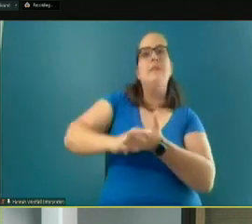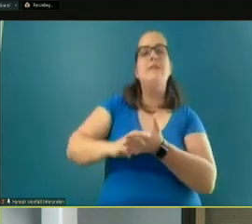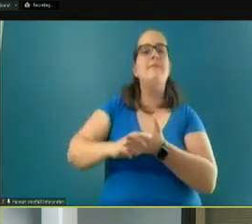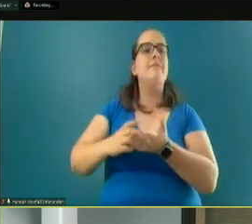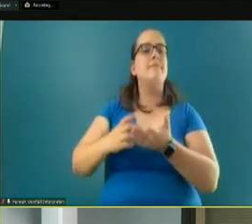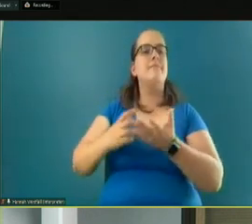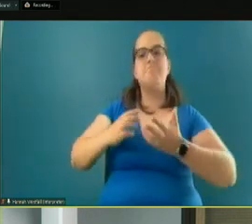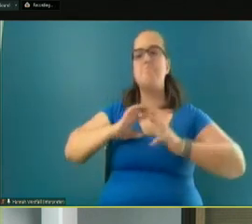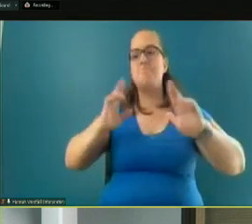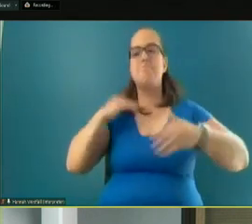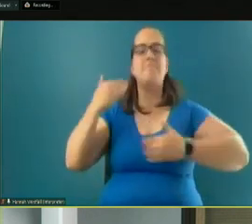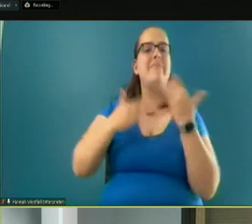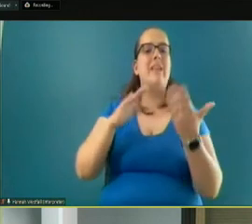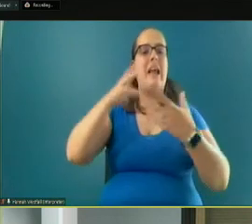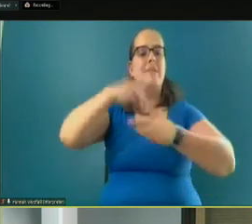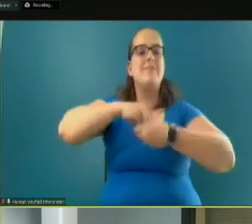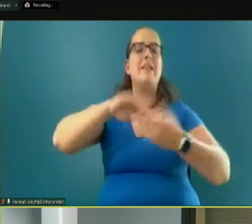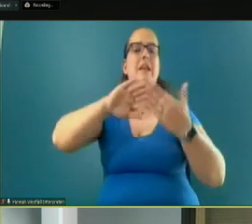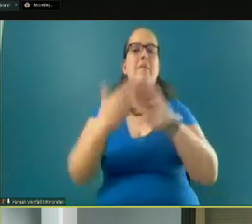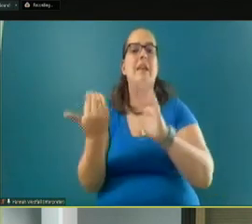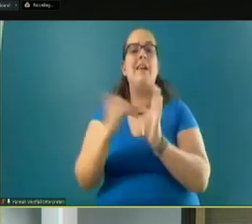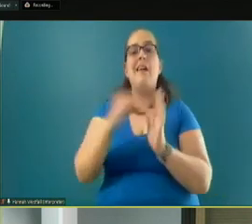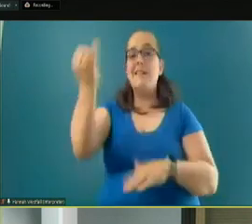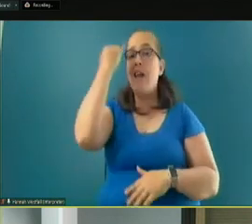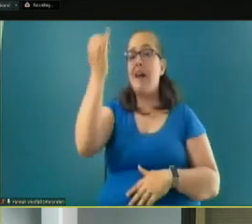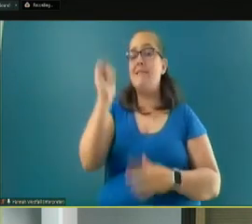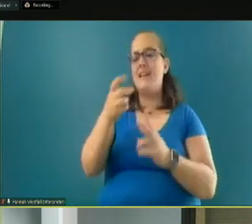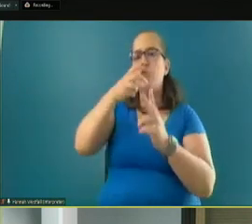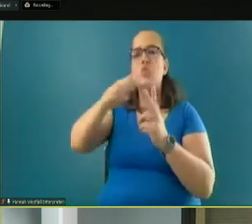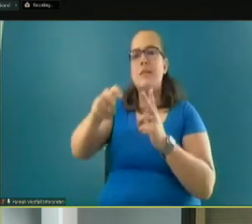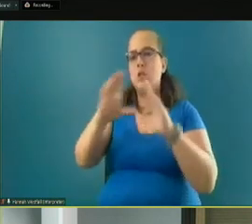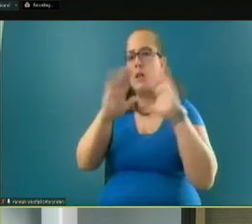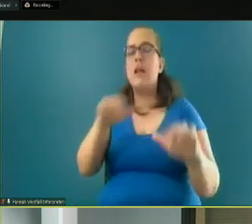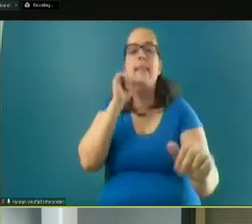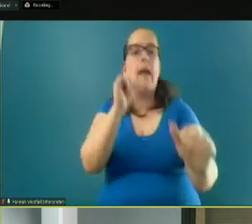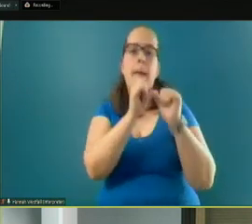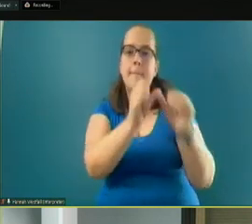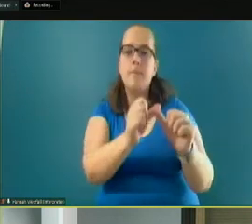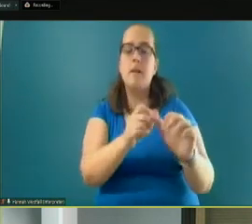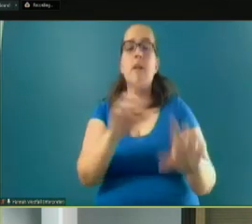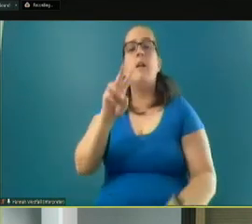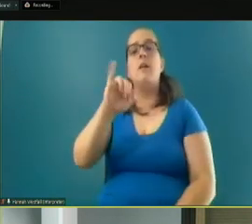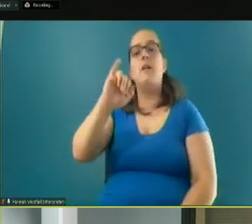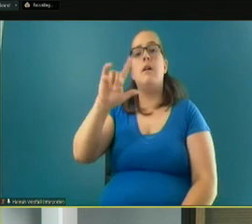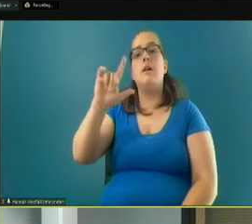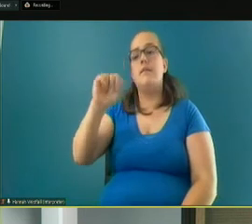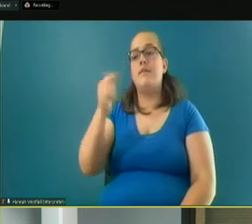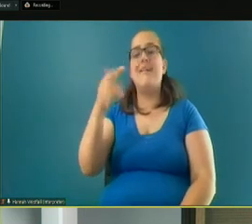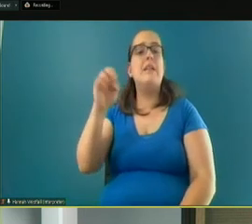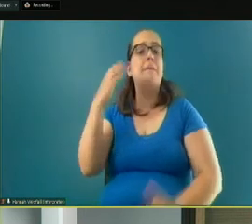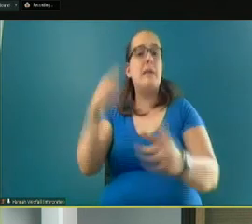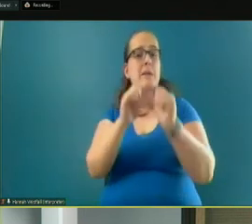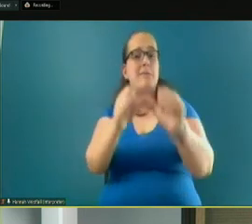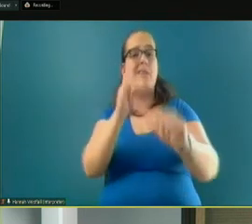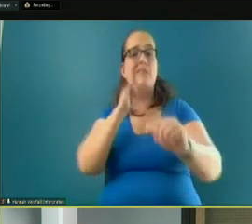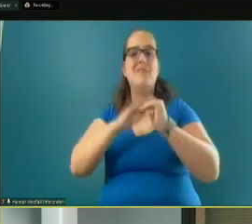idea is it's transitional housing. It's not permanent residence. Now the village may be permanent for at least a period of 10